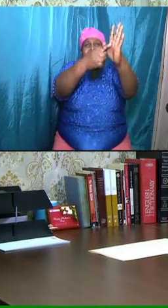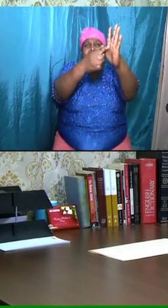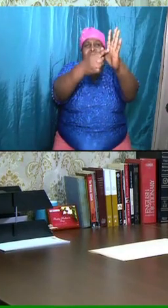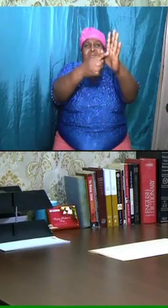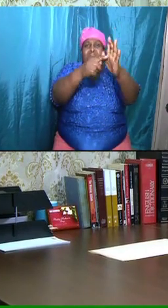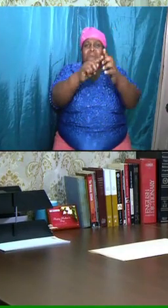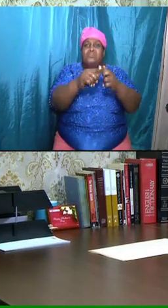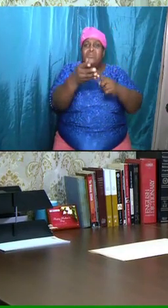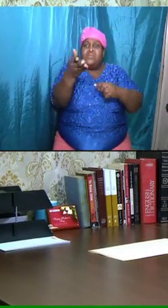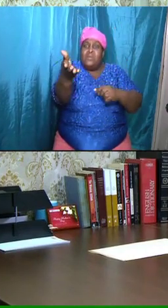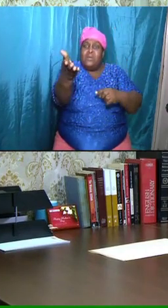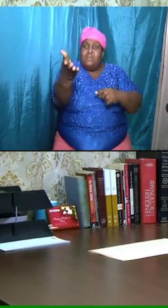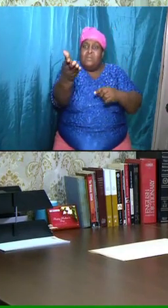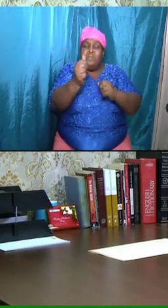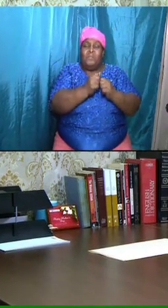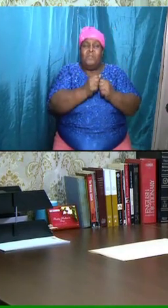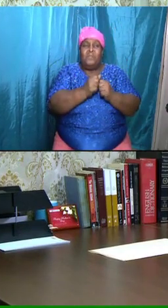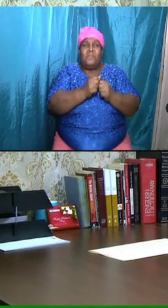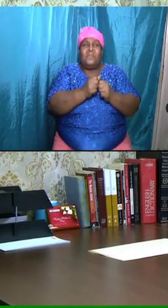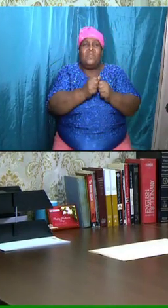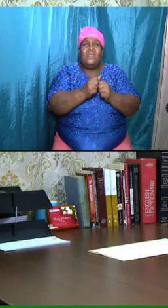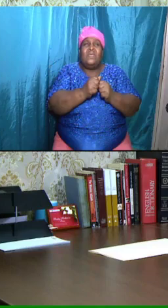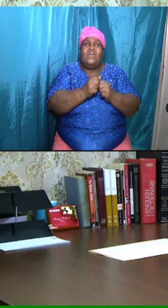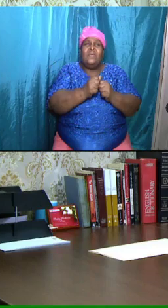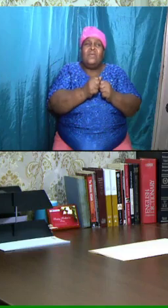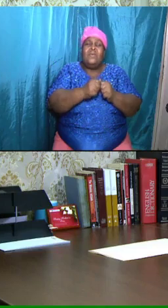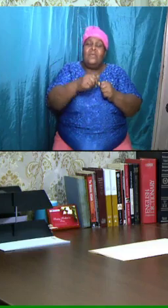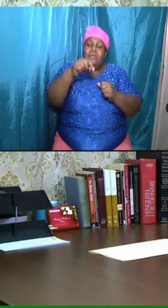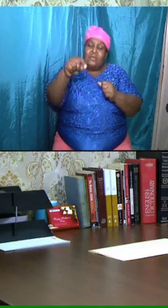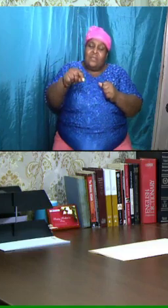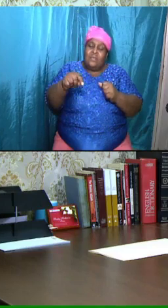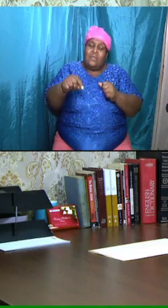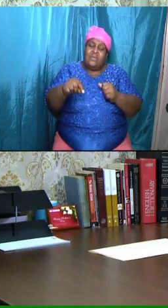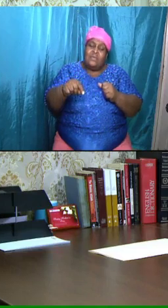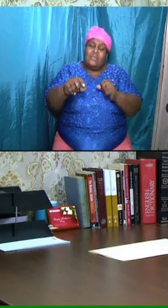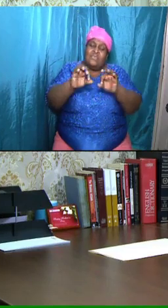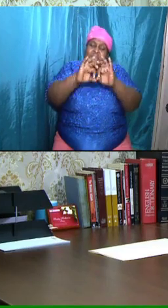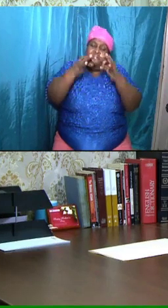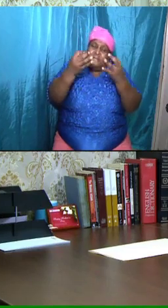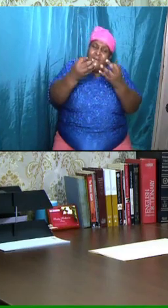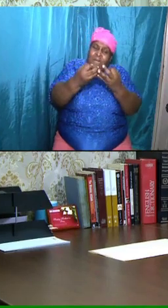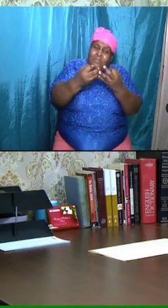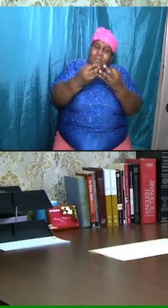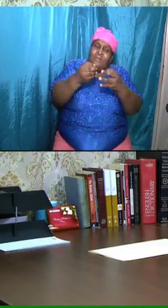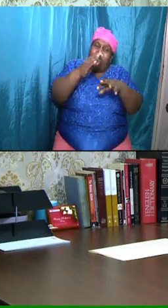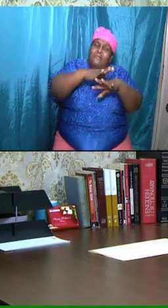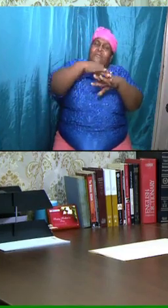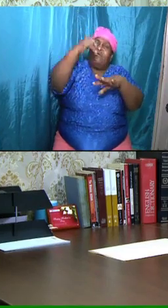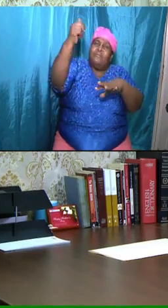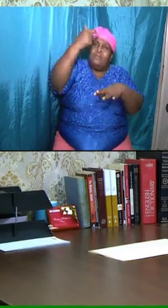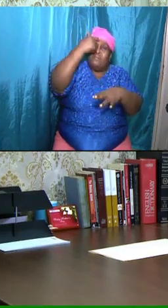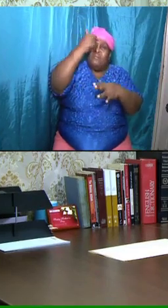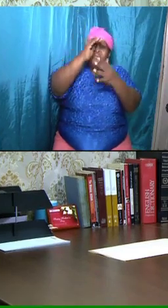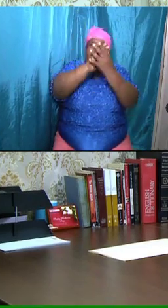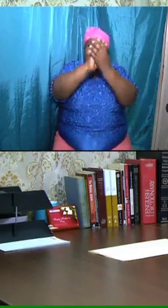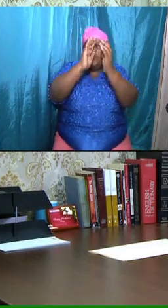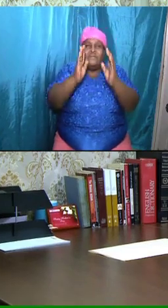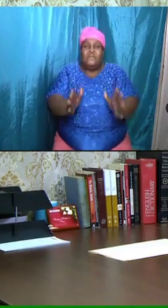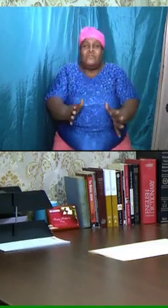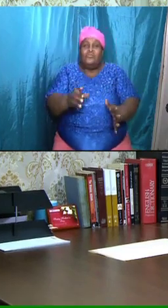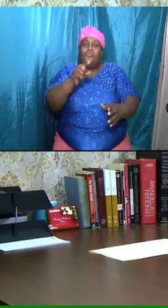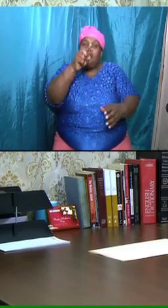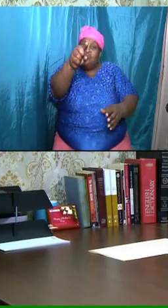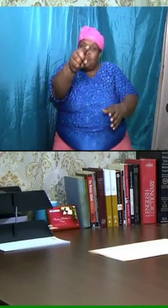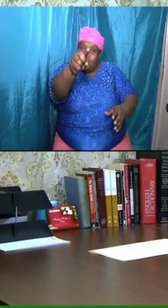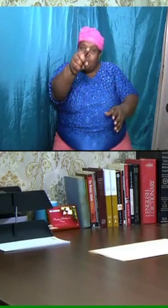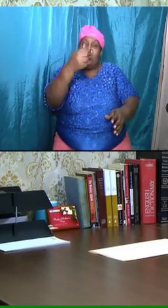grouping, this body of called out believers that you and I are part of is a very